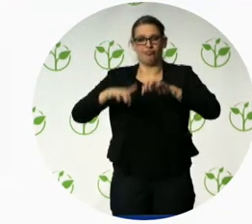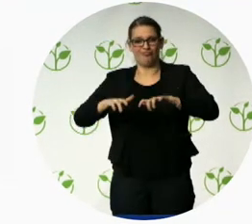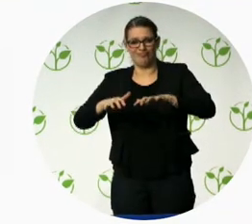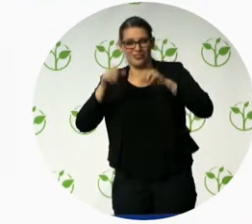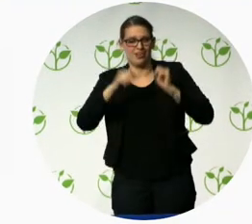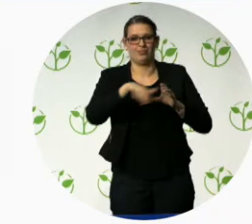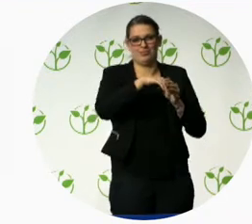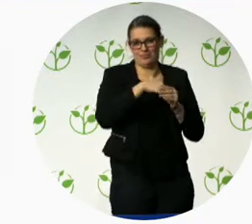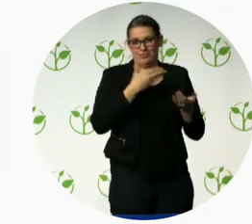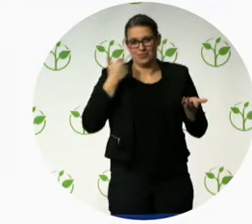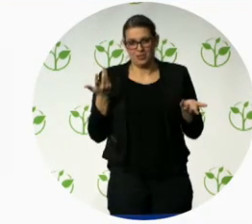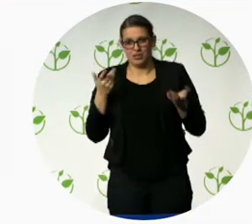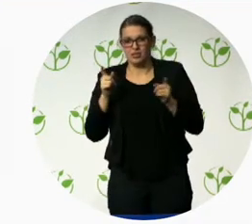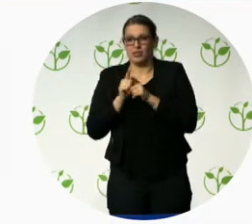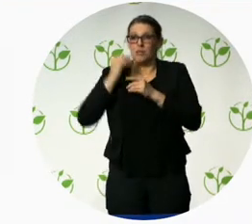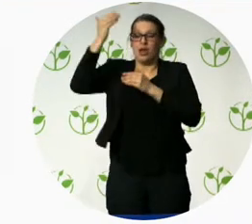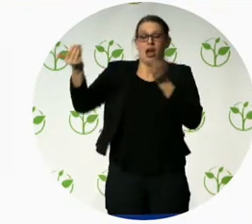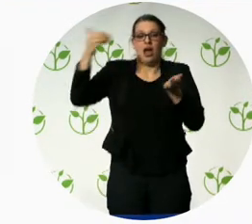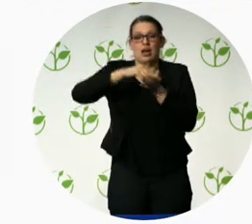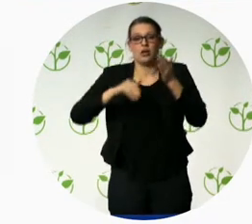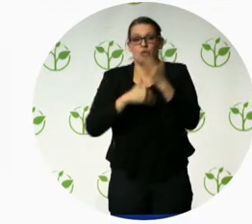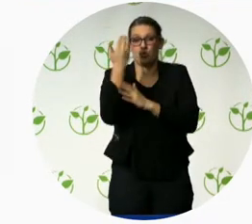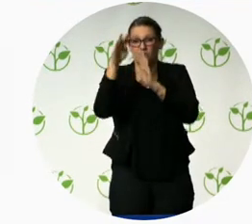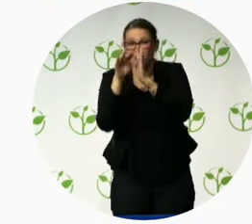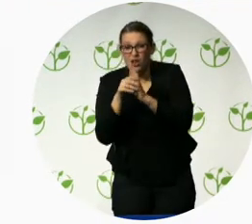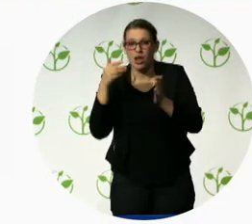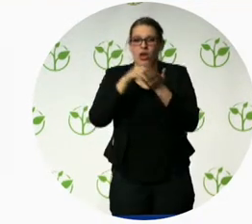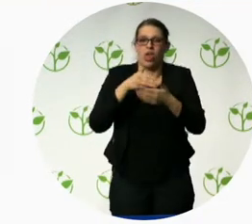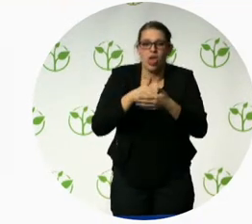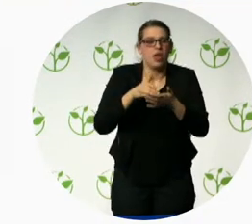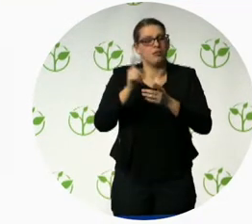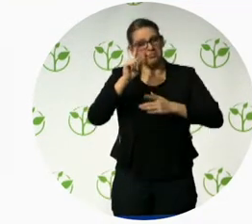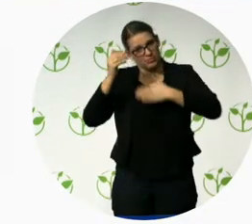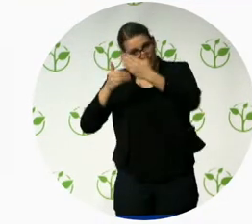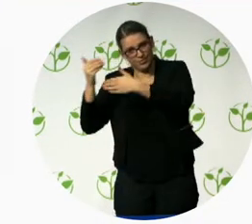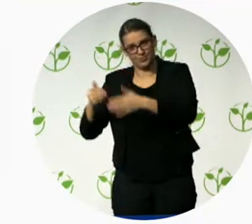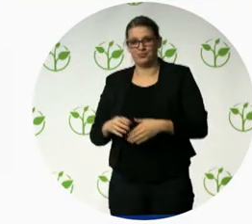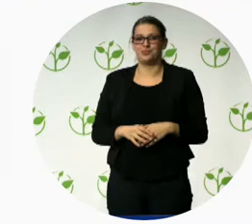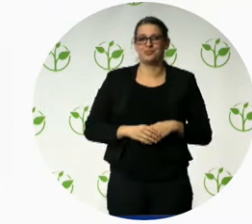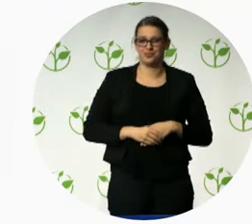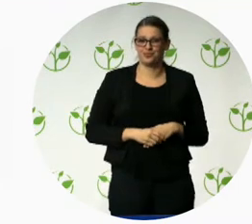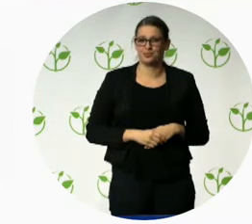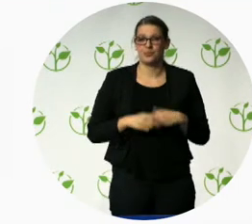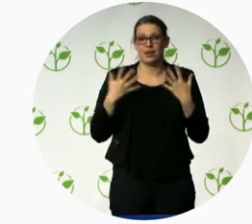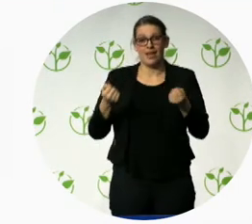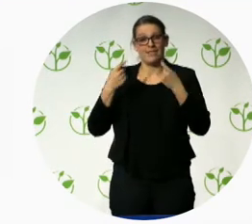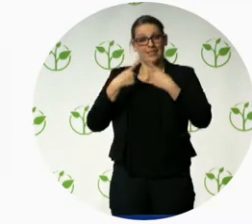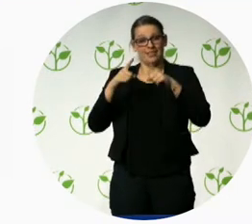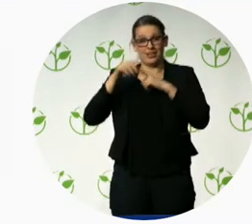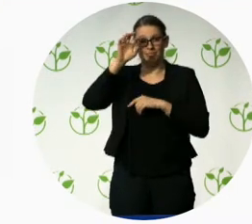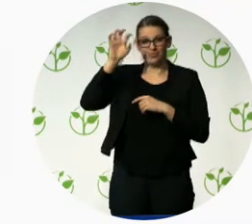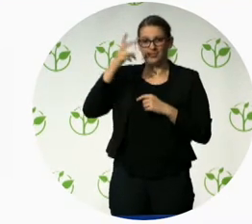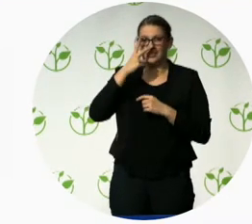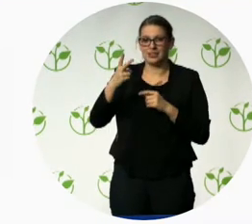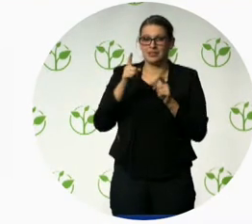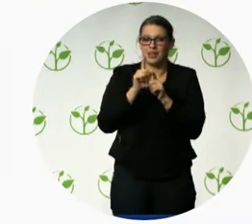So, we have videos that we can share where we can show you some amazing individuals using their technology to be educated, to work, to